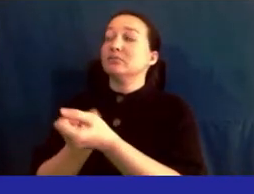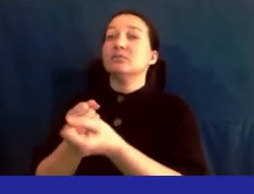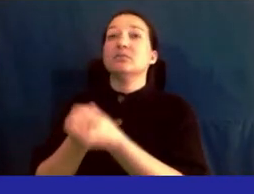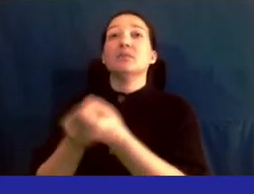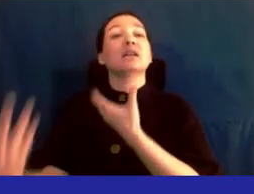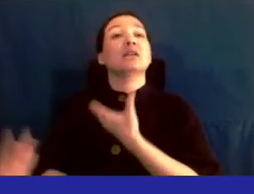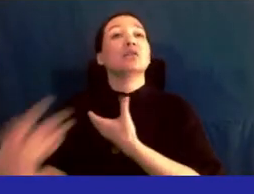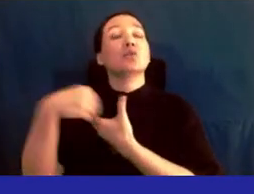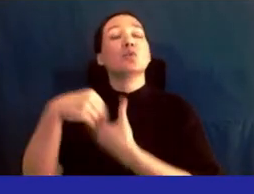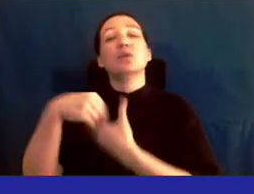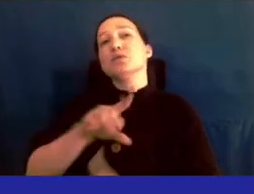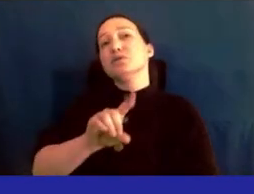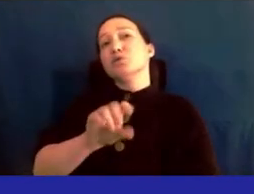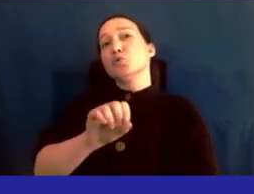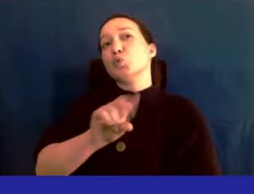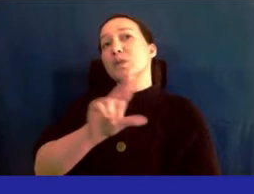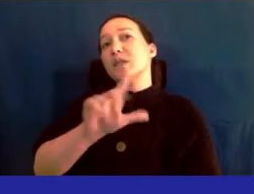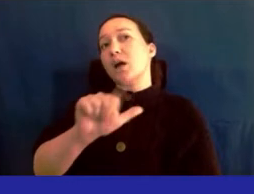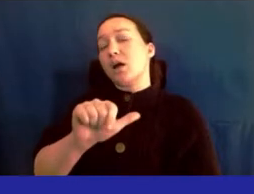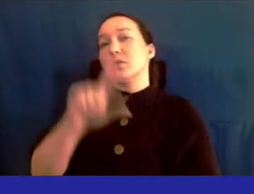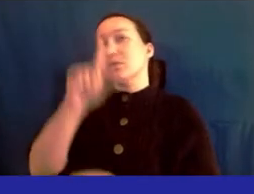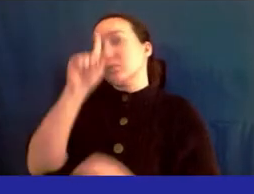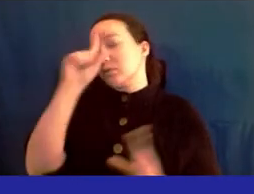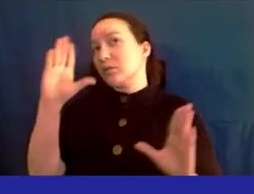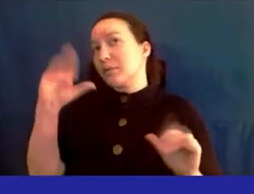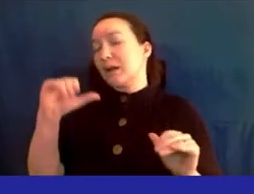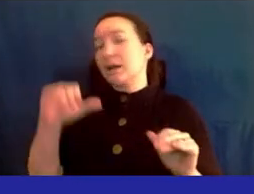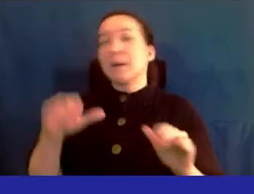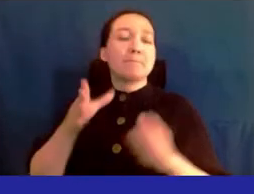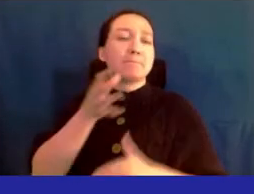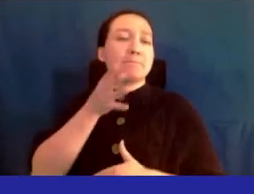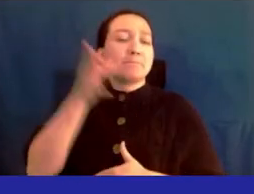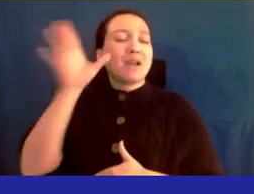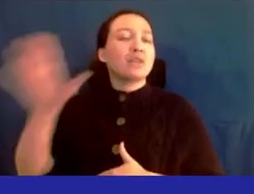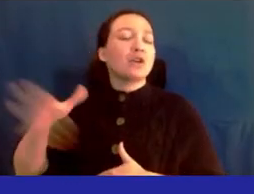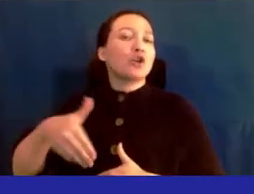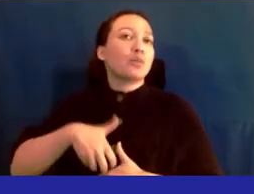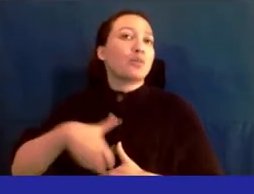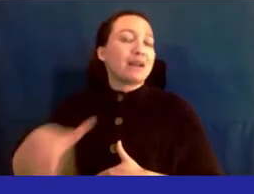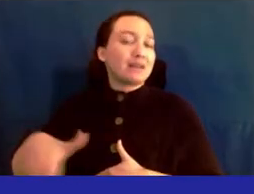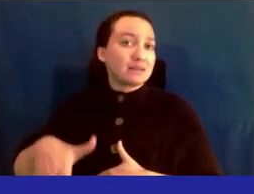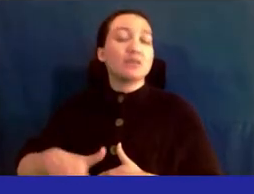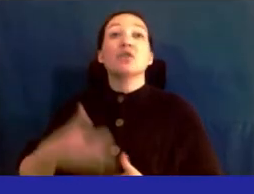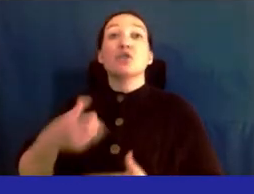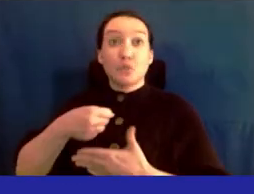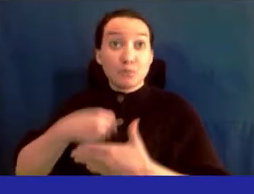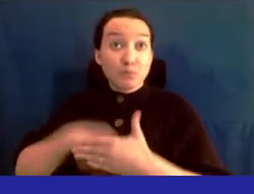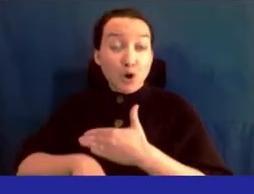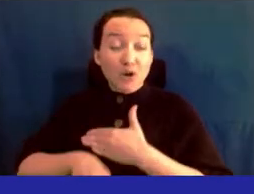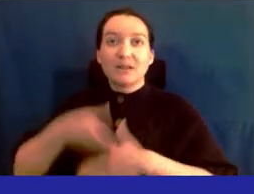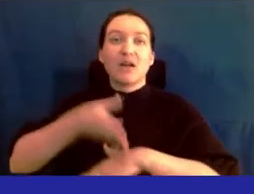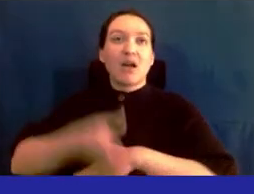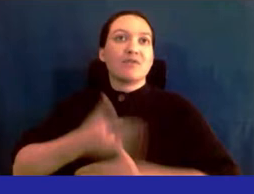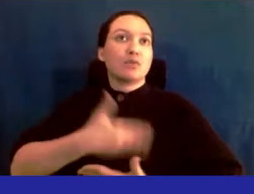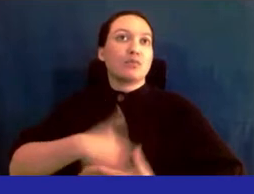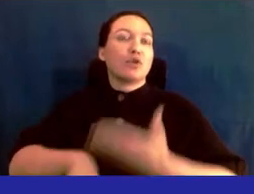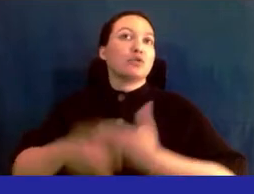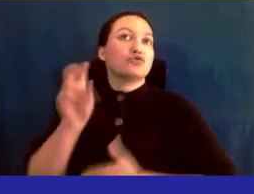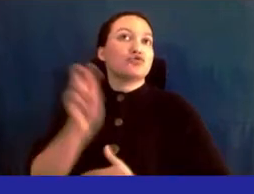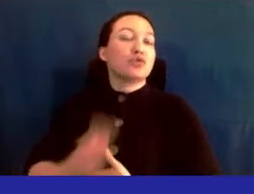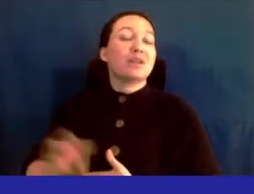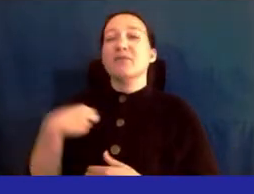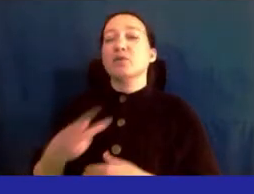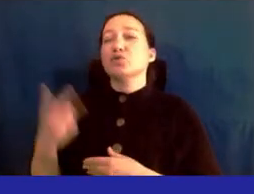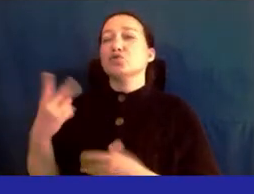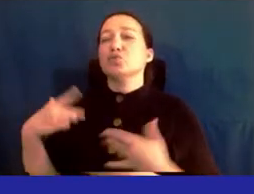inclusion of doulas as part of the expecting parents' pregnancy, birthing and postpartum journey. We held two events.